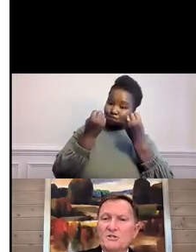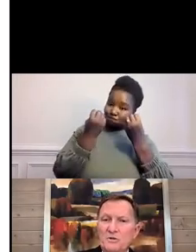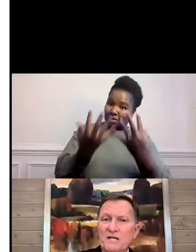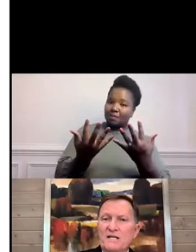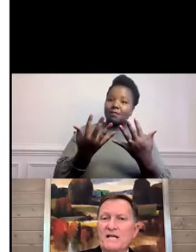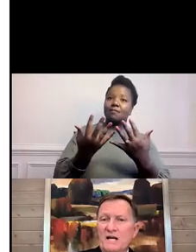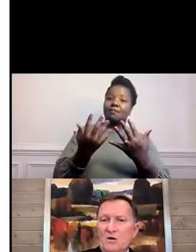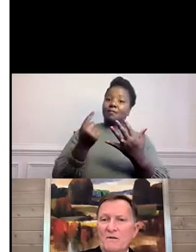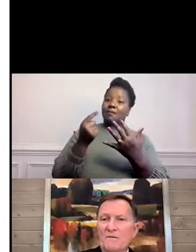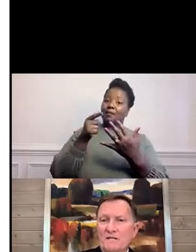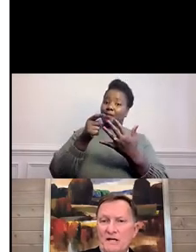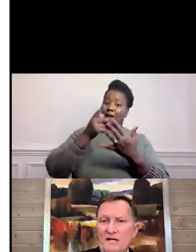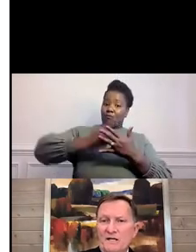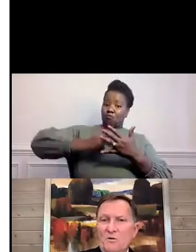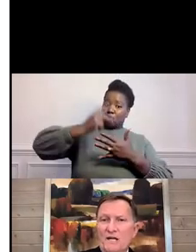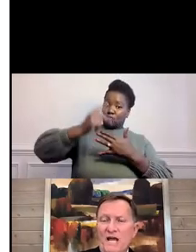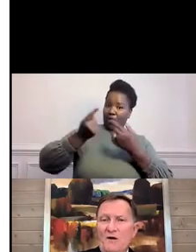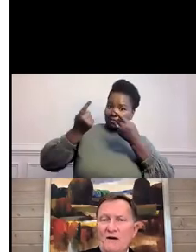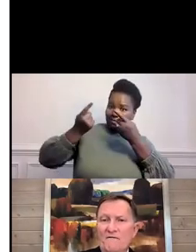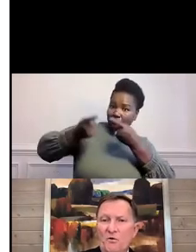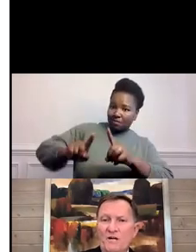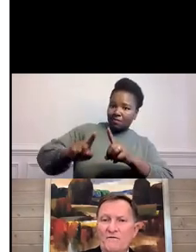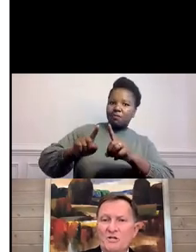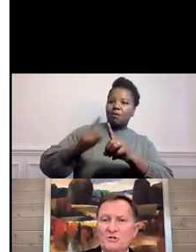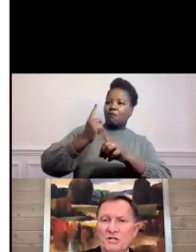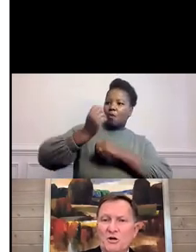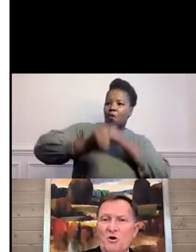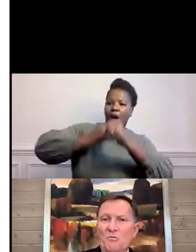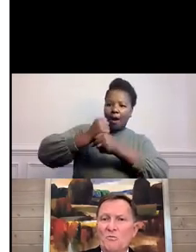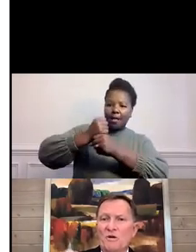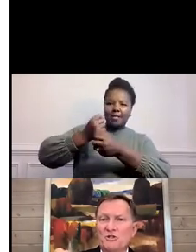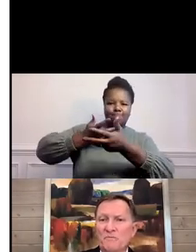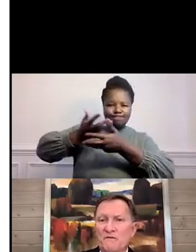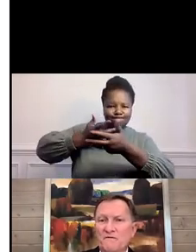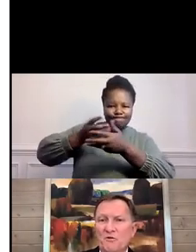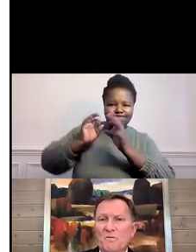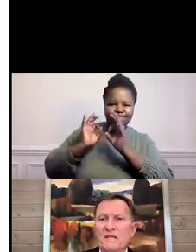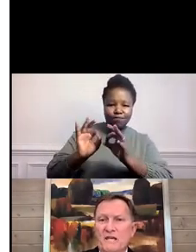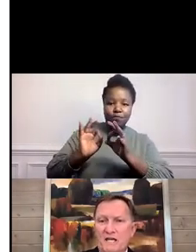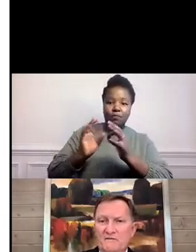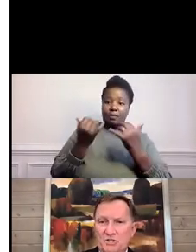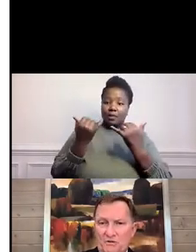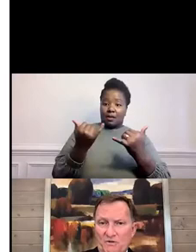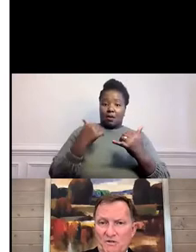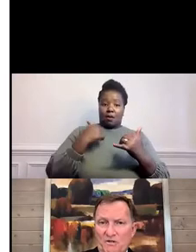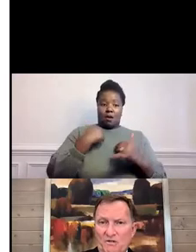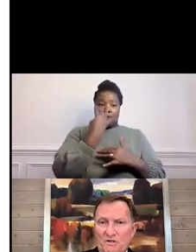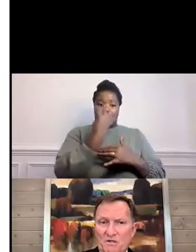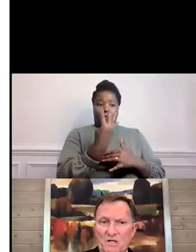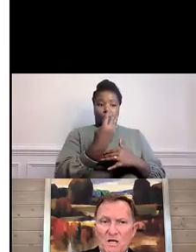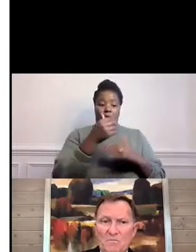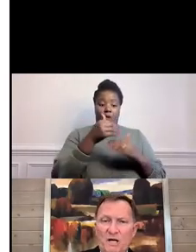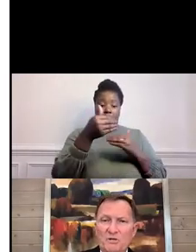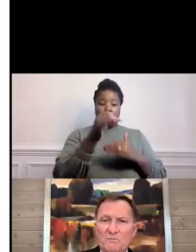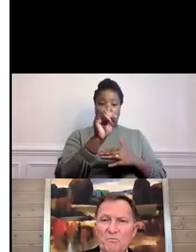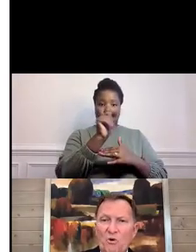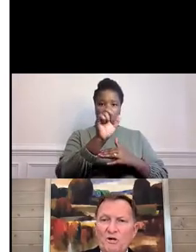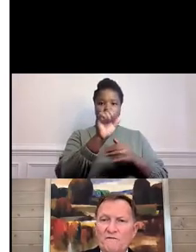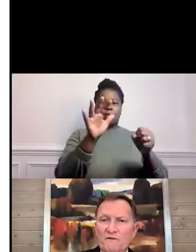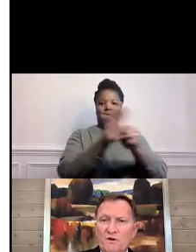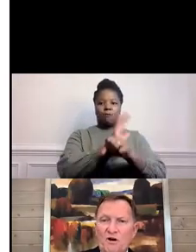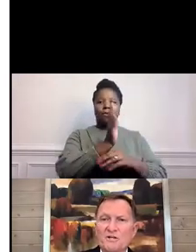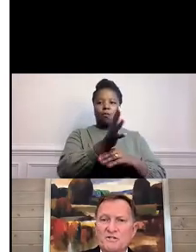to get that agreement done. We now have four individuals in the home. We should be full by the end of June. But it was